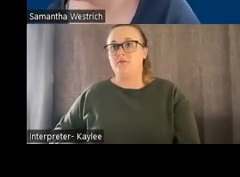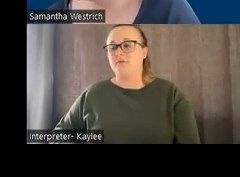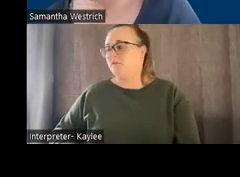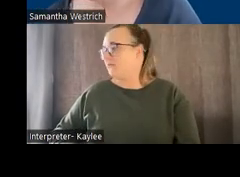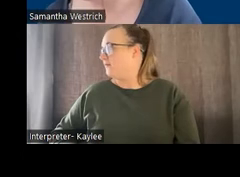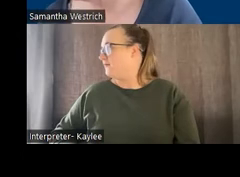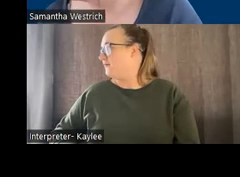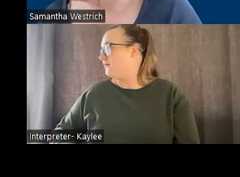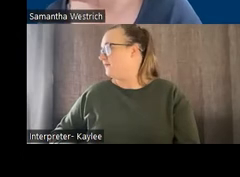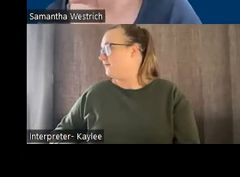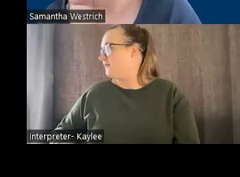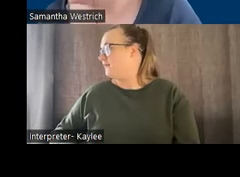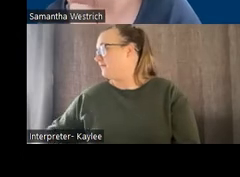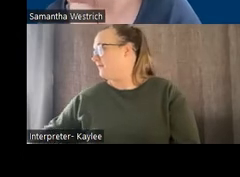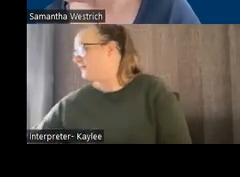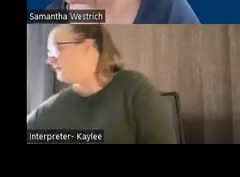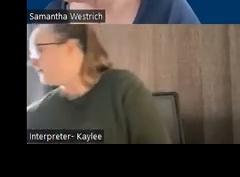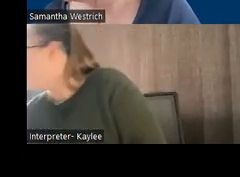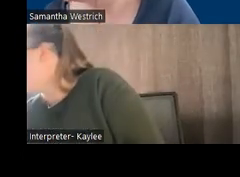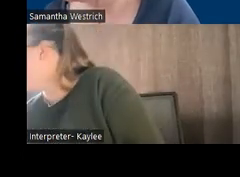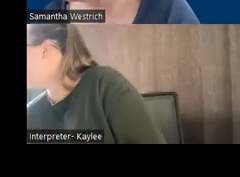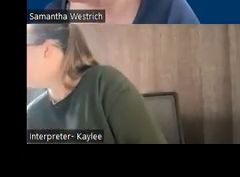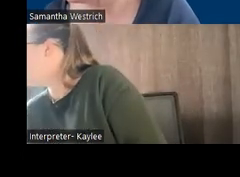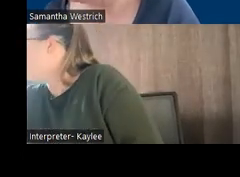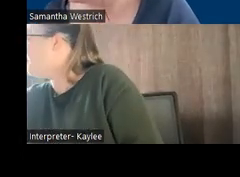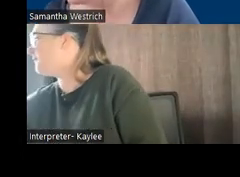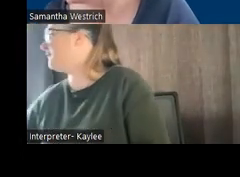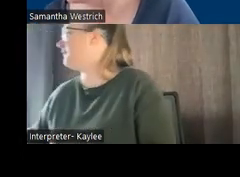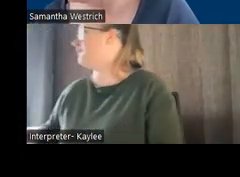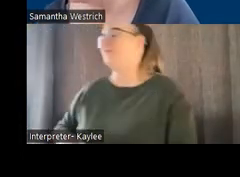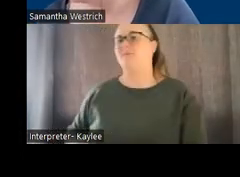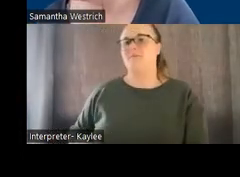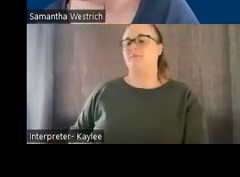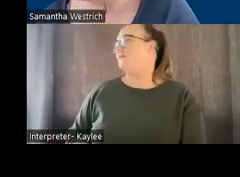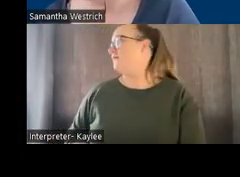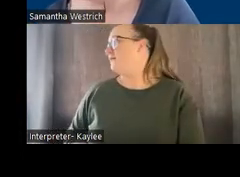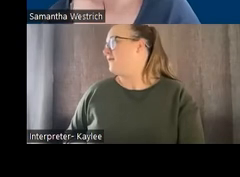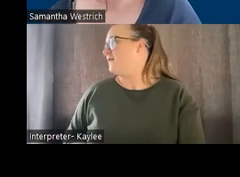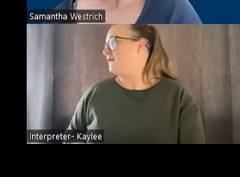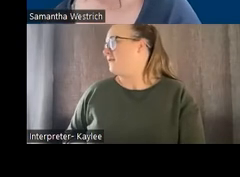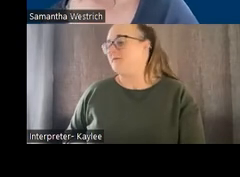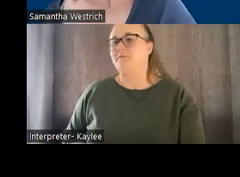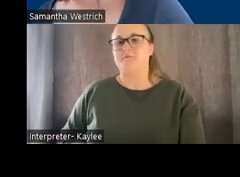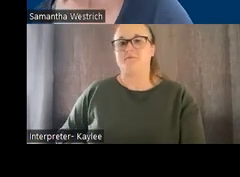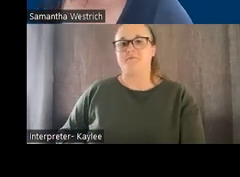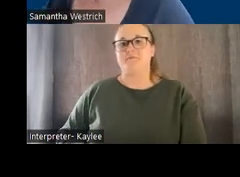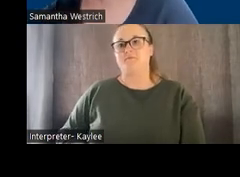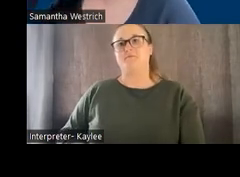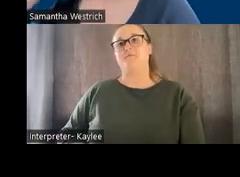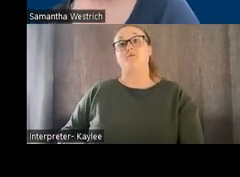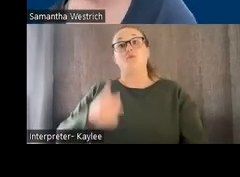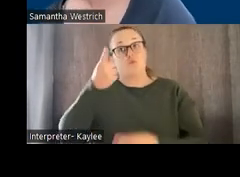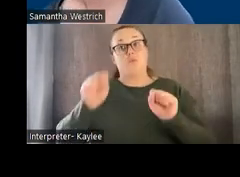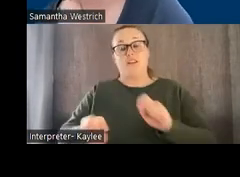So this is your home for settings. And there's a lot of different changes that you can make. So again, you can really individualize